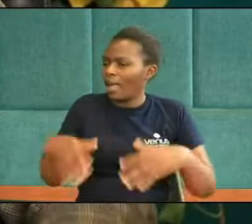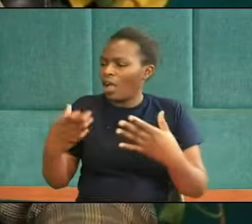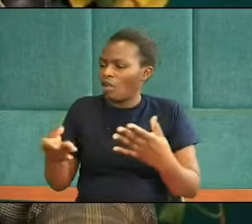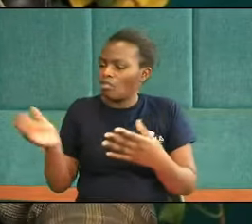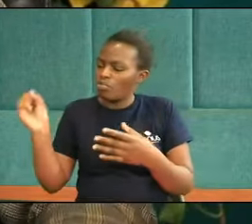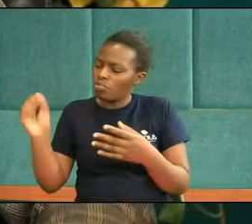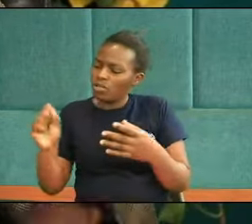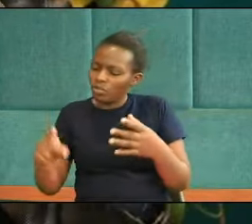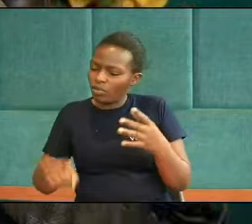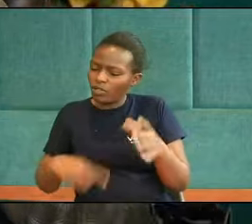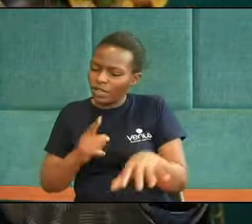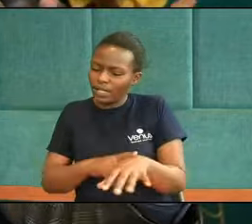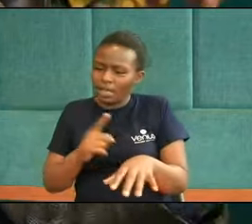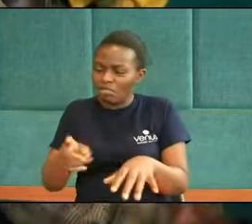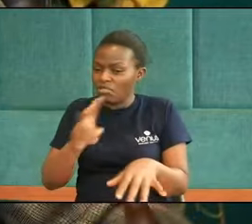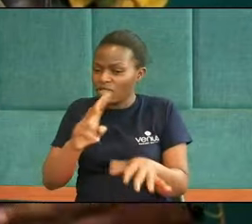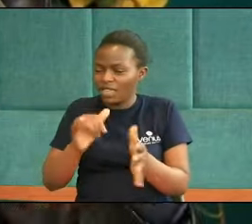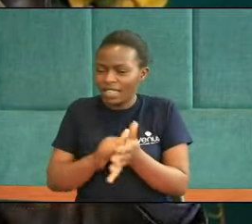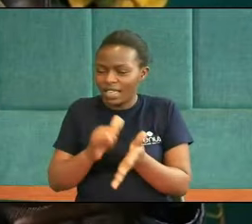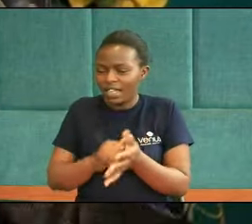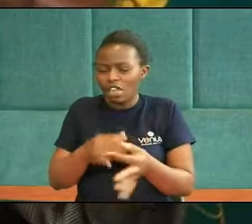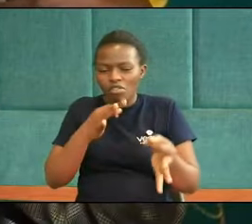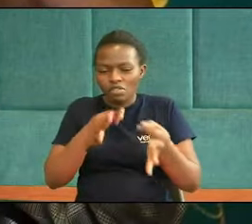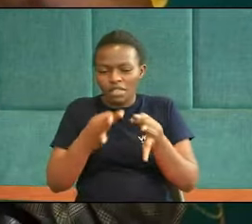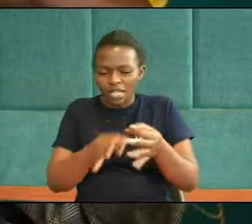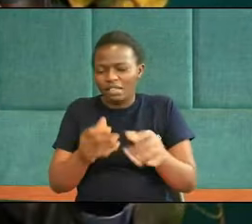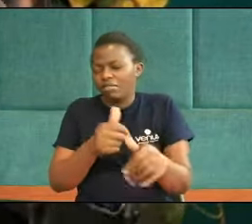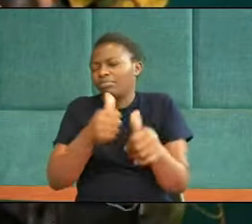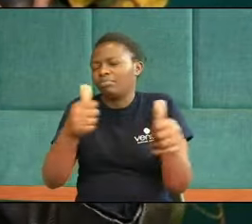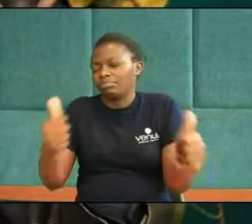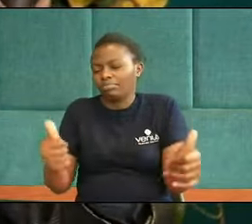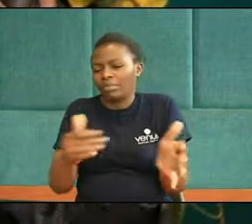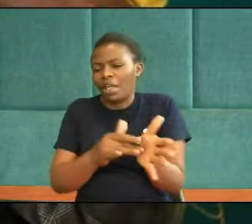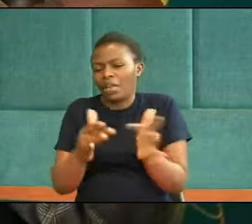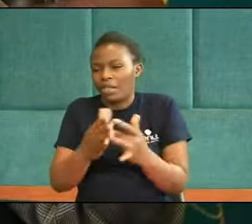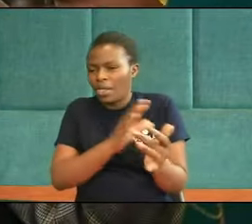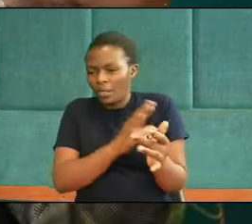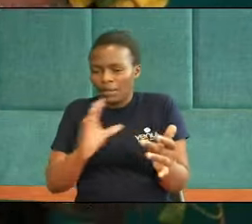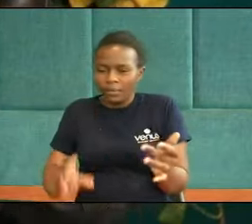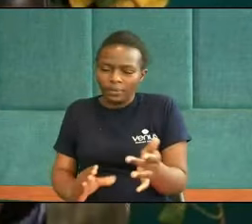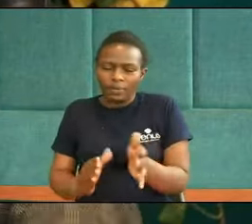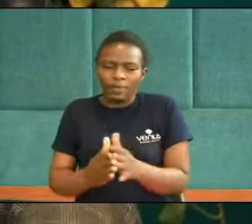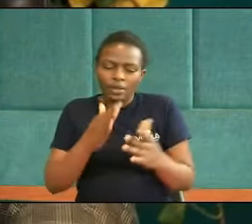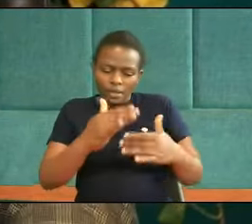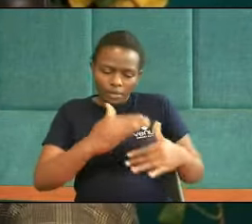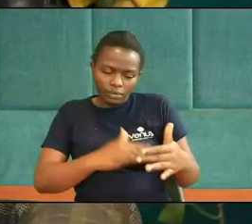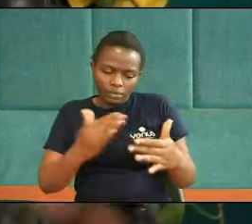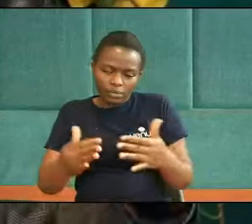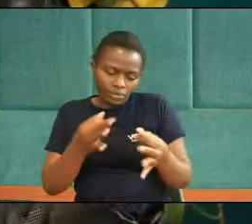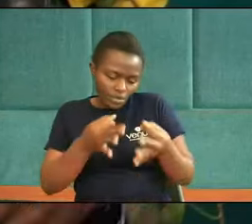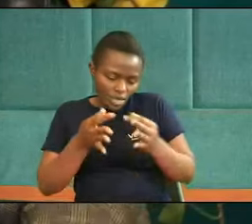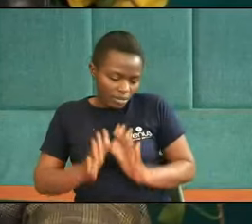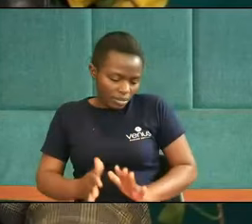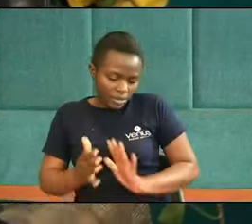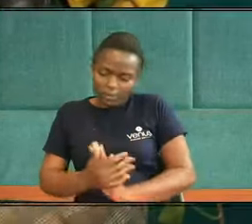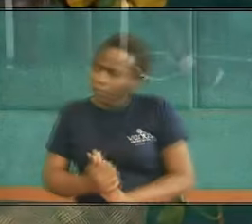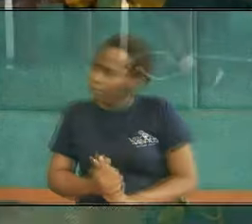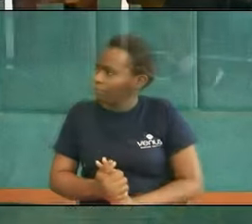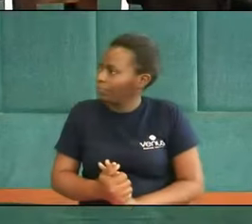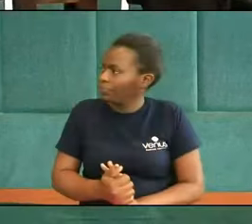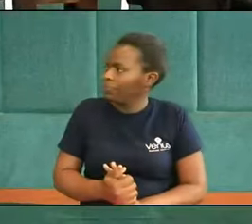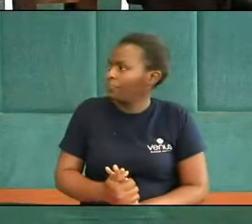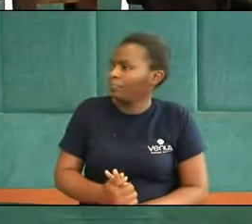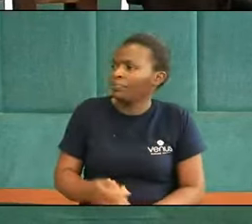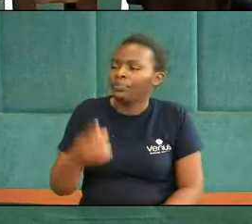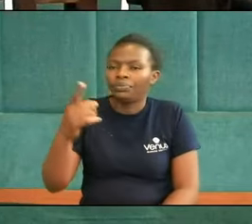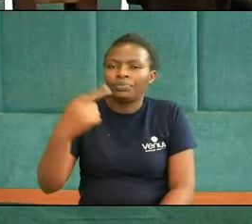you feel Do you feel confident Knowing that you have A good advocate Before that judgment For me